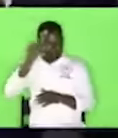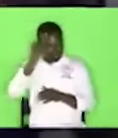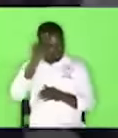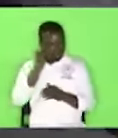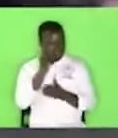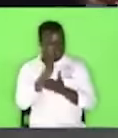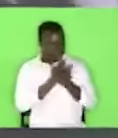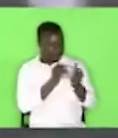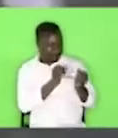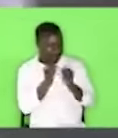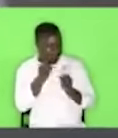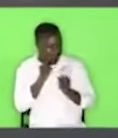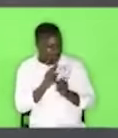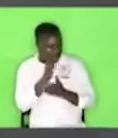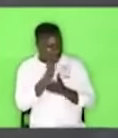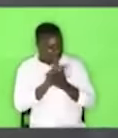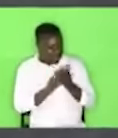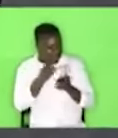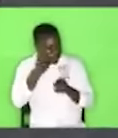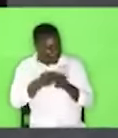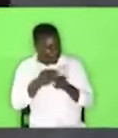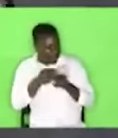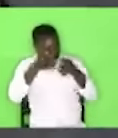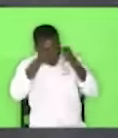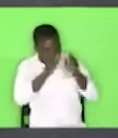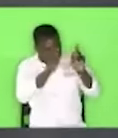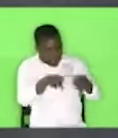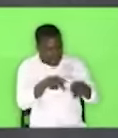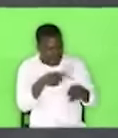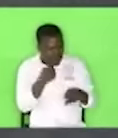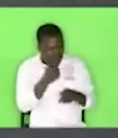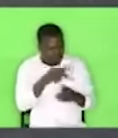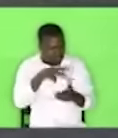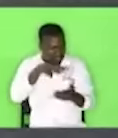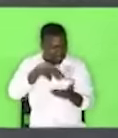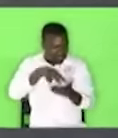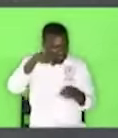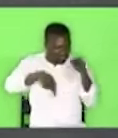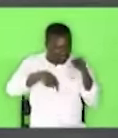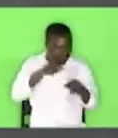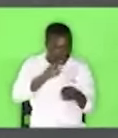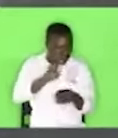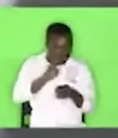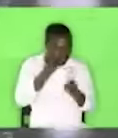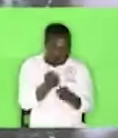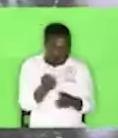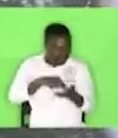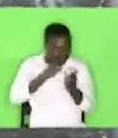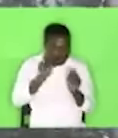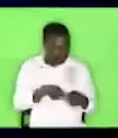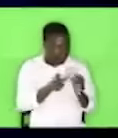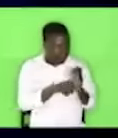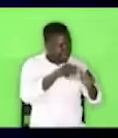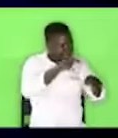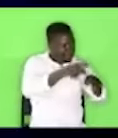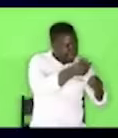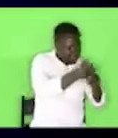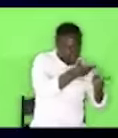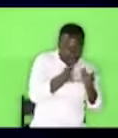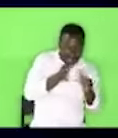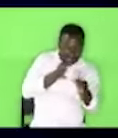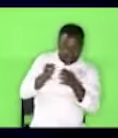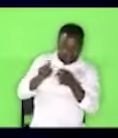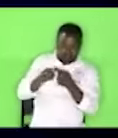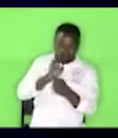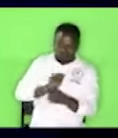has caused this man who is lame for 40 years to rise and then Peter will want to explain verse 8